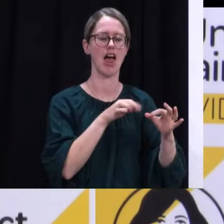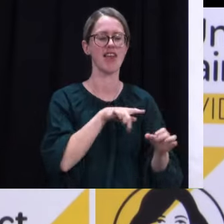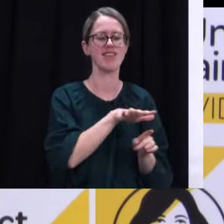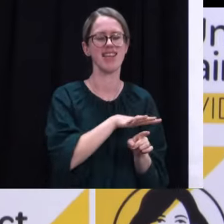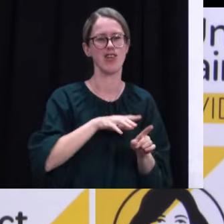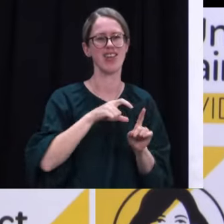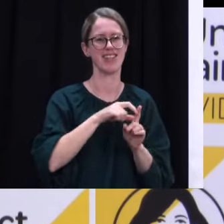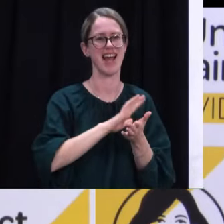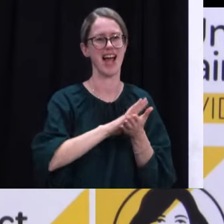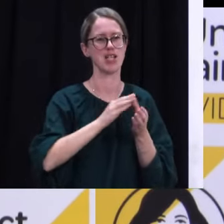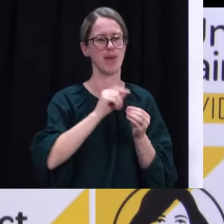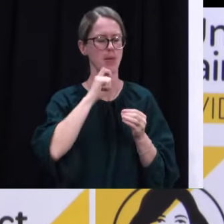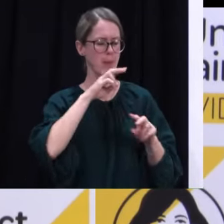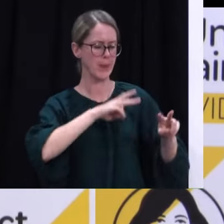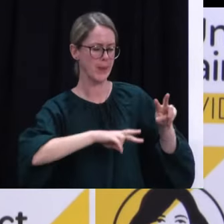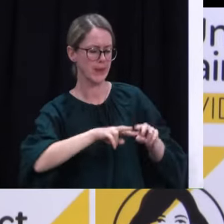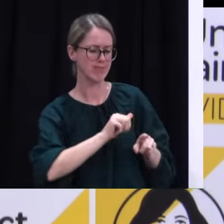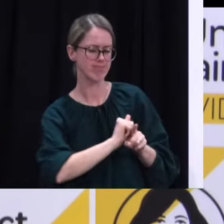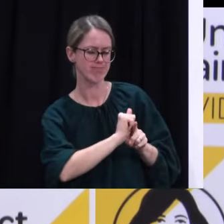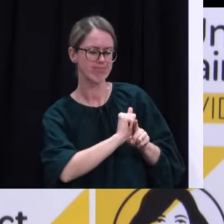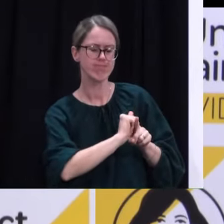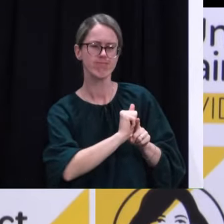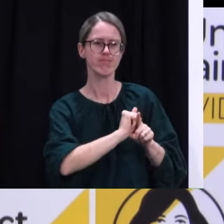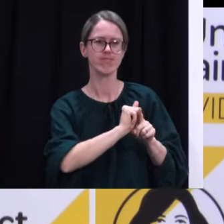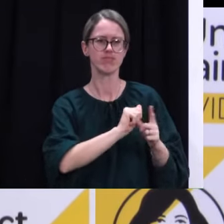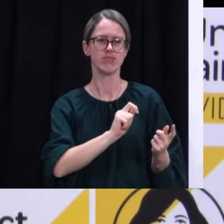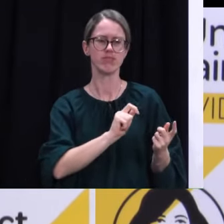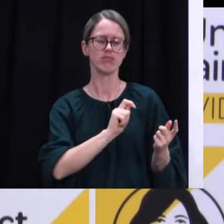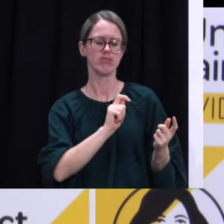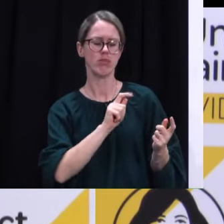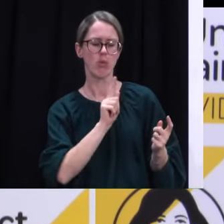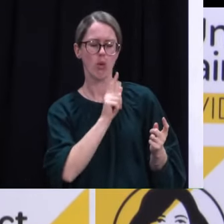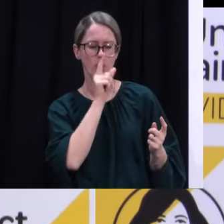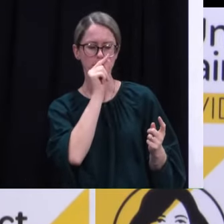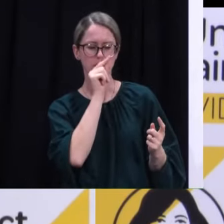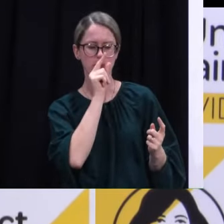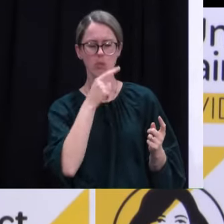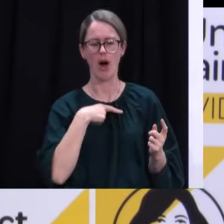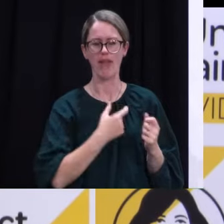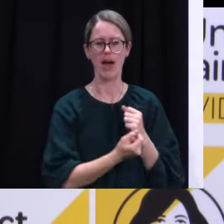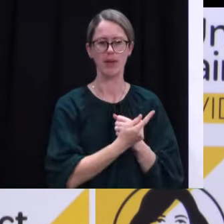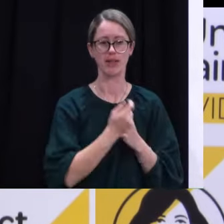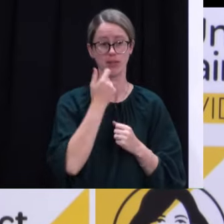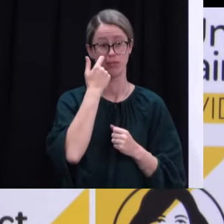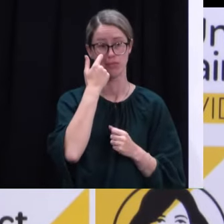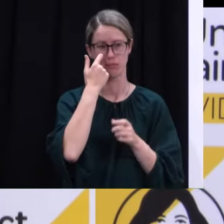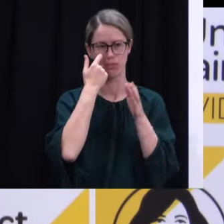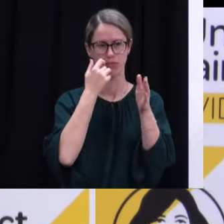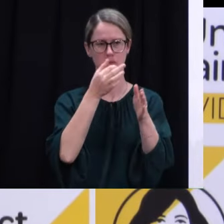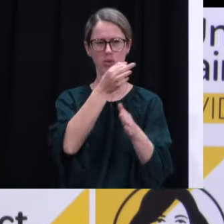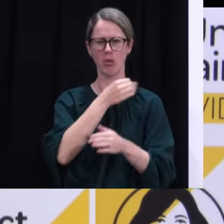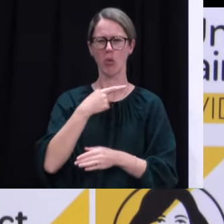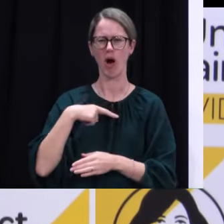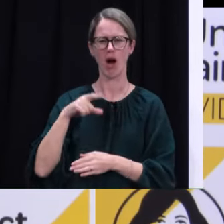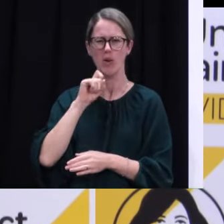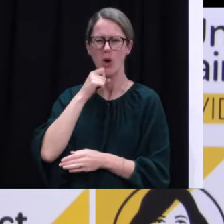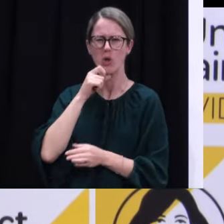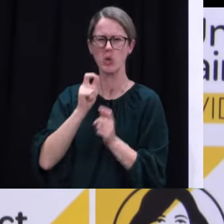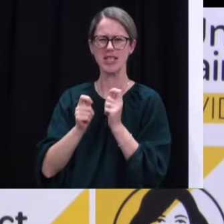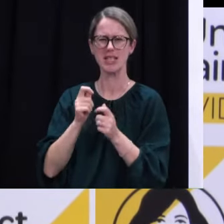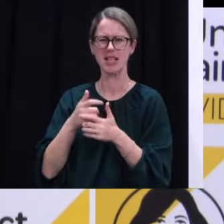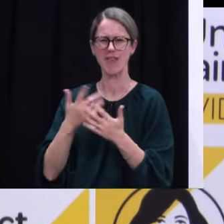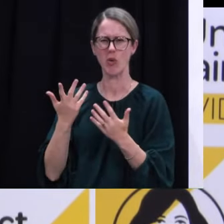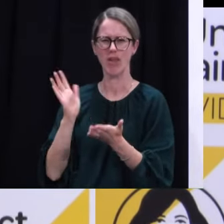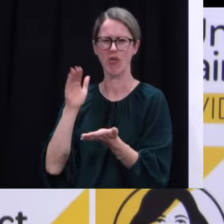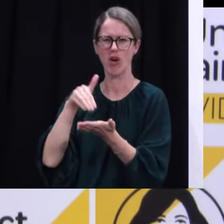the DHB is going to have a look at and just see what might have been behind that. Is there harm in testing everyone that comes on site if you're